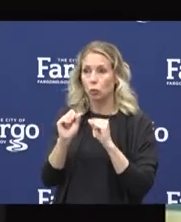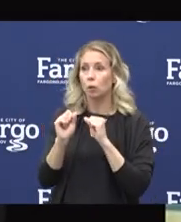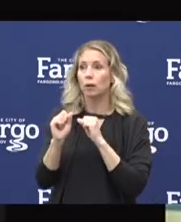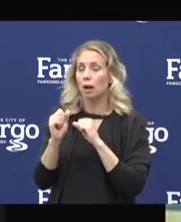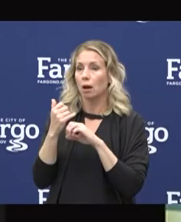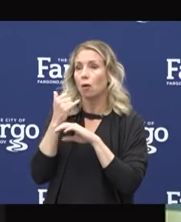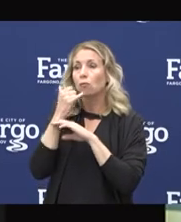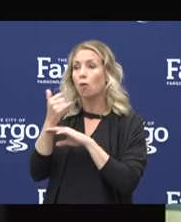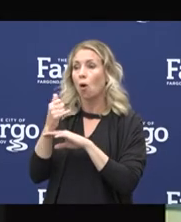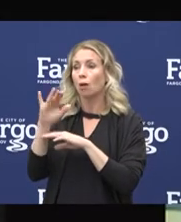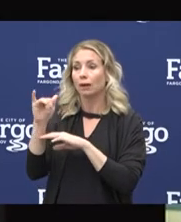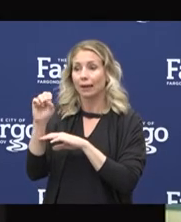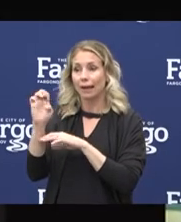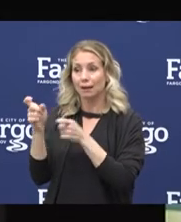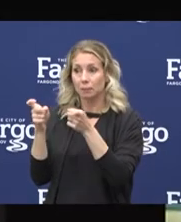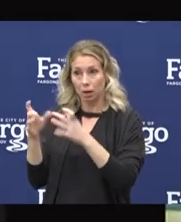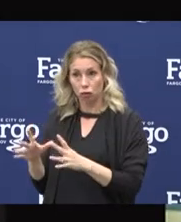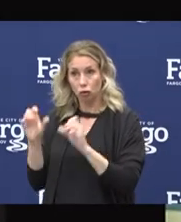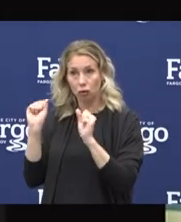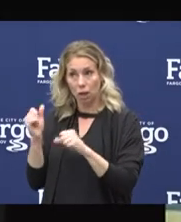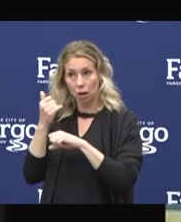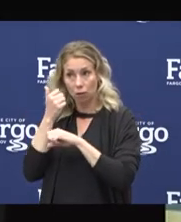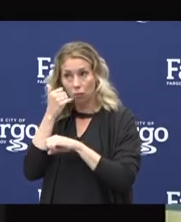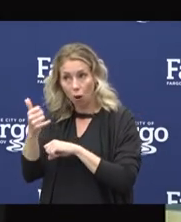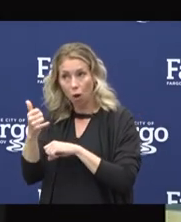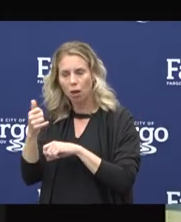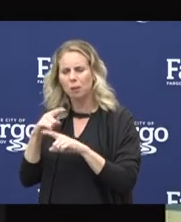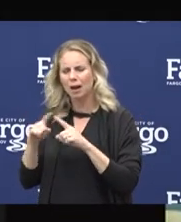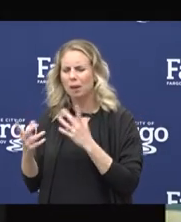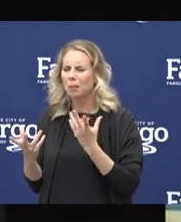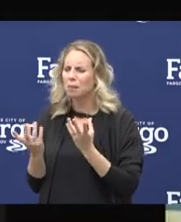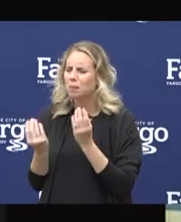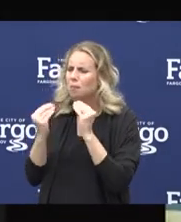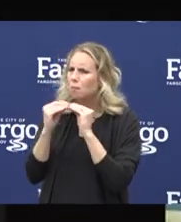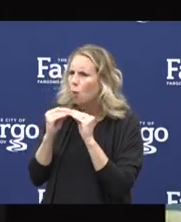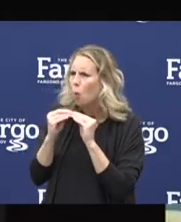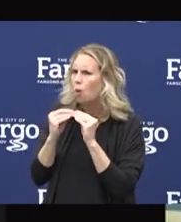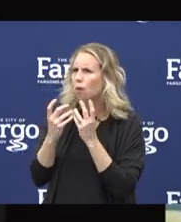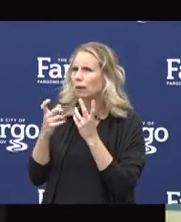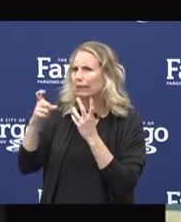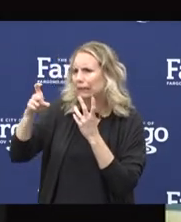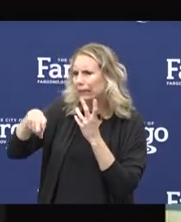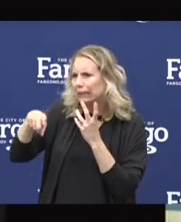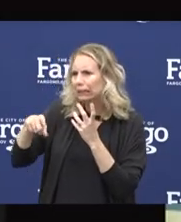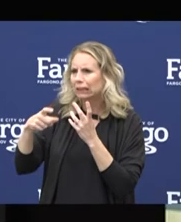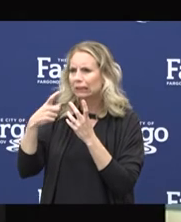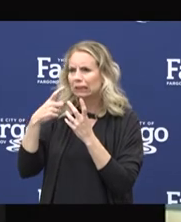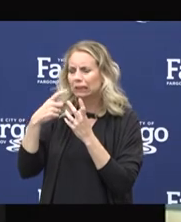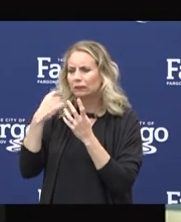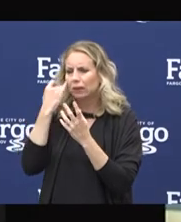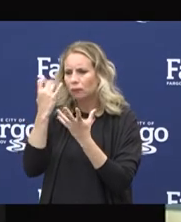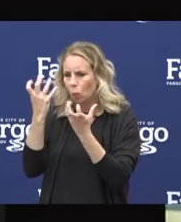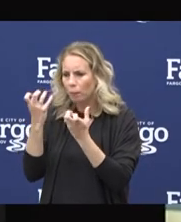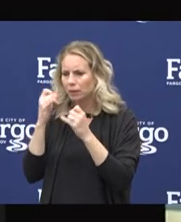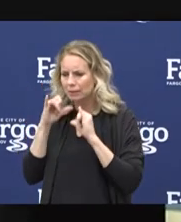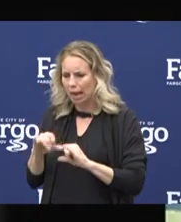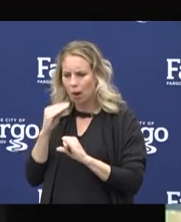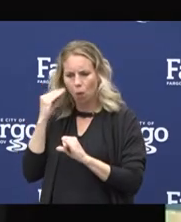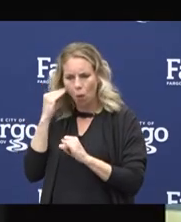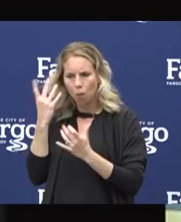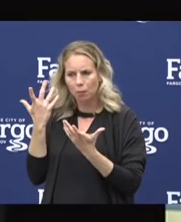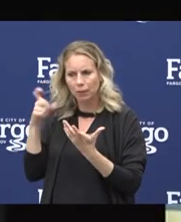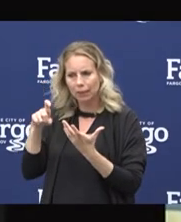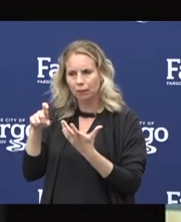case manager if you have questions, but you might also have additional needs in order to stay at home. And that might be,